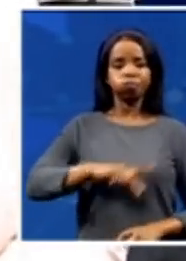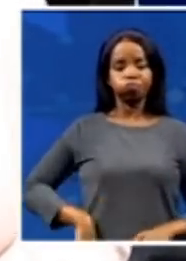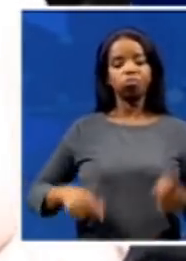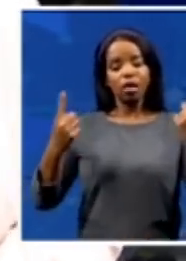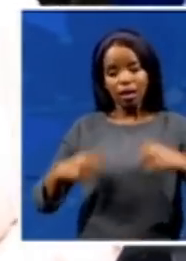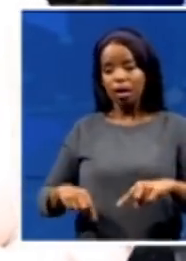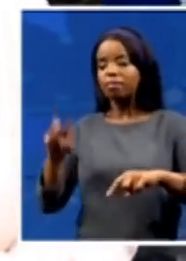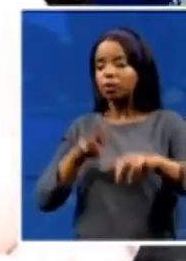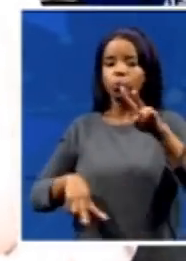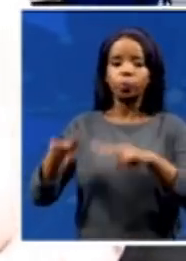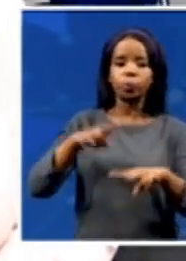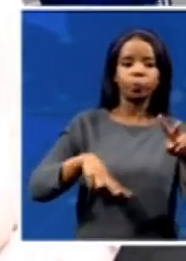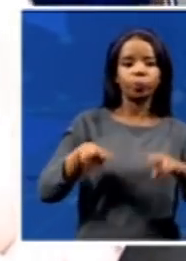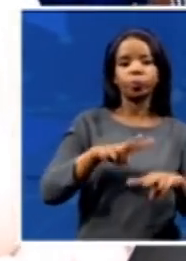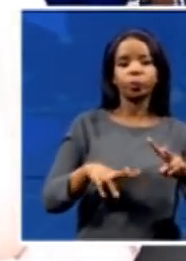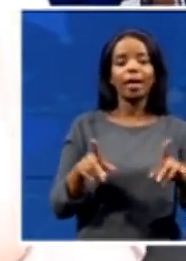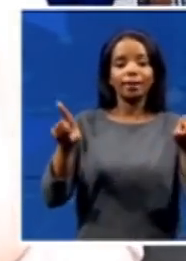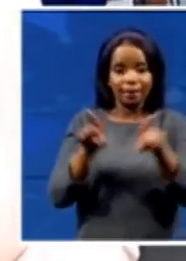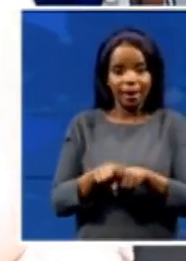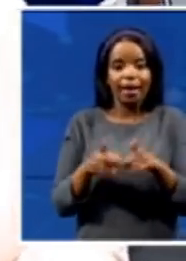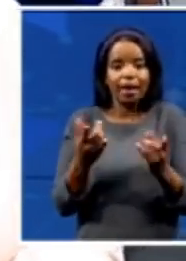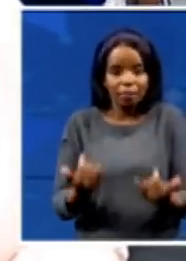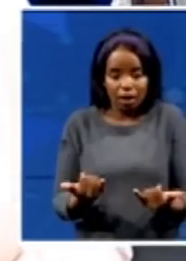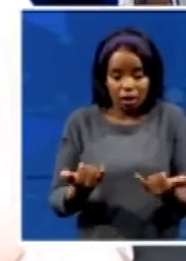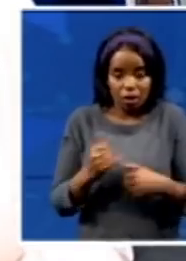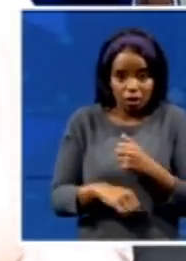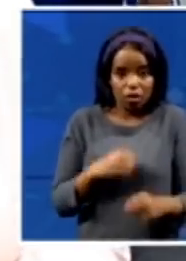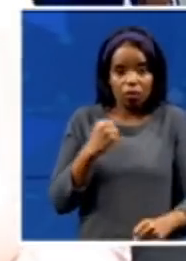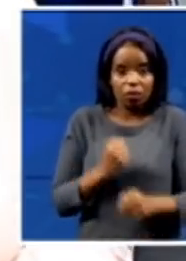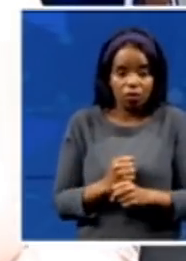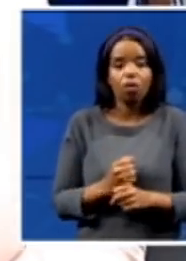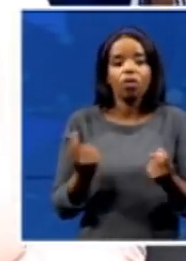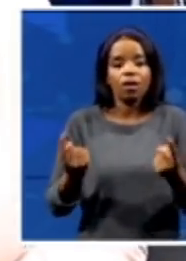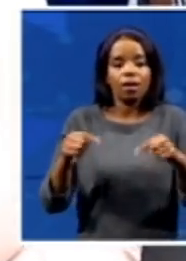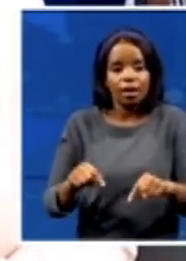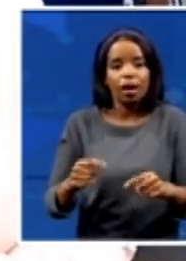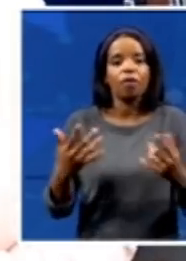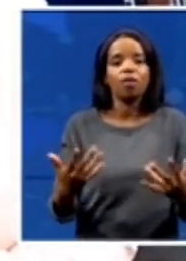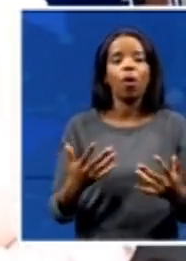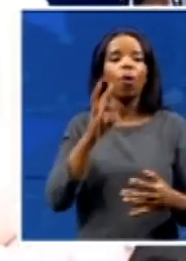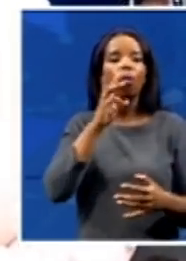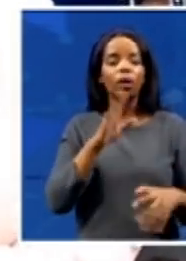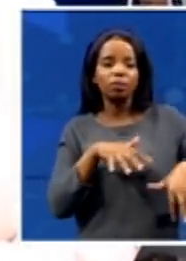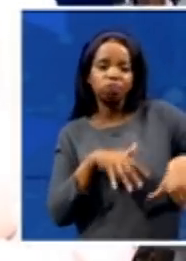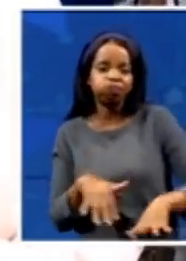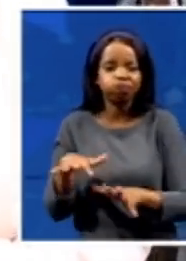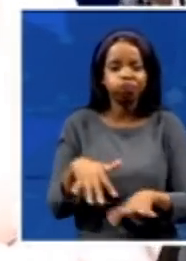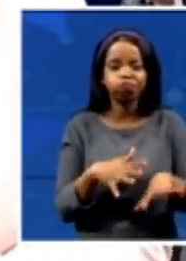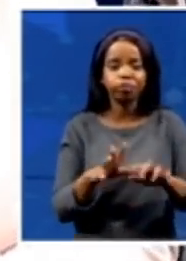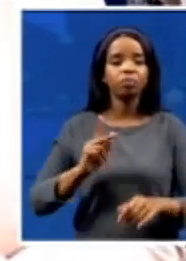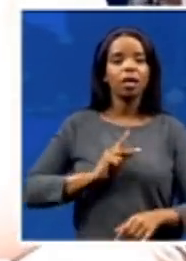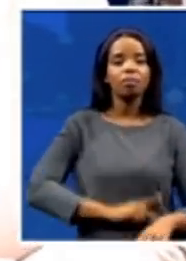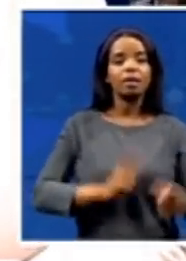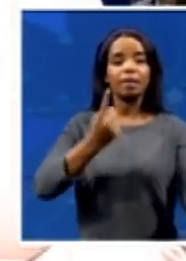here back in the province to this time see for himself the devastation that has been caused by these